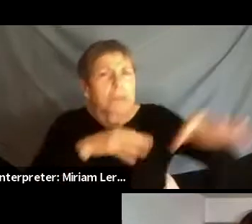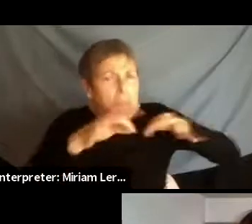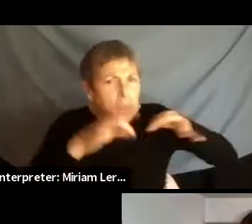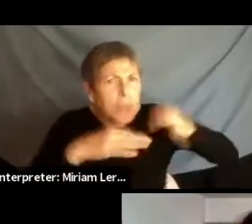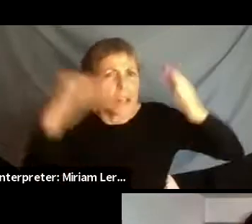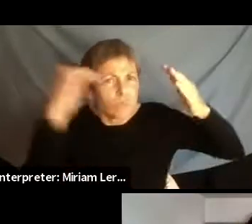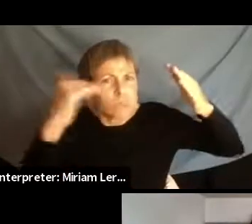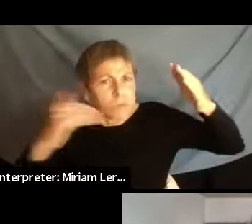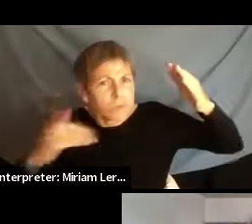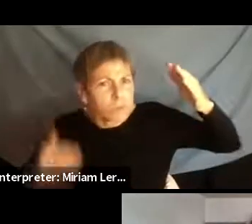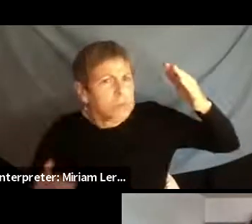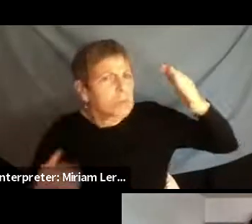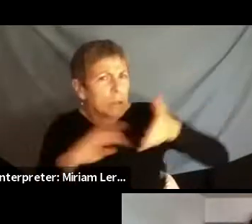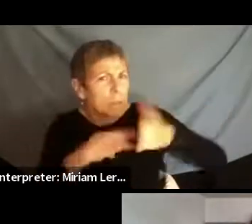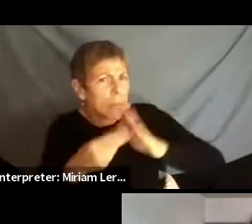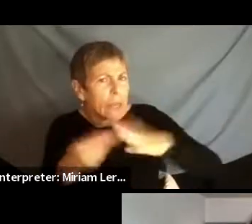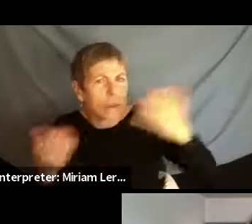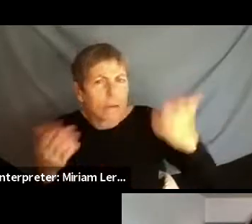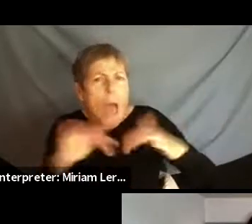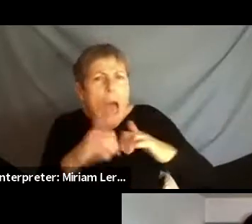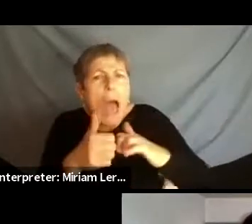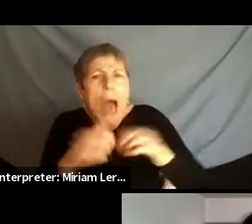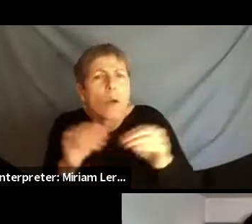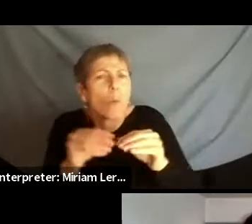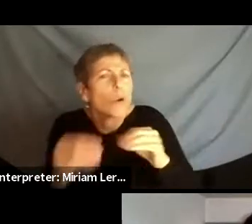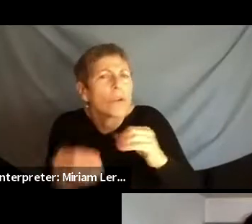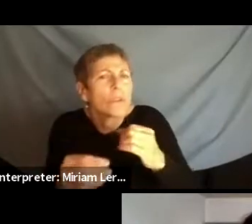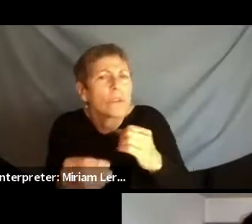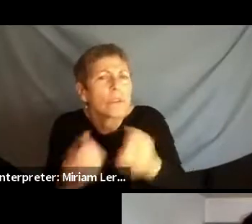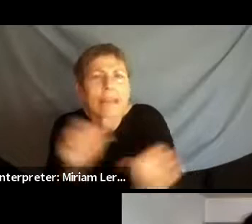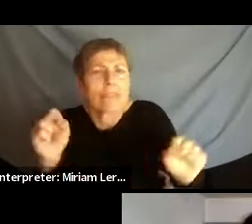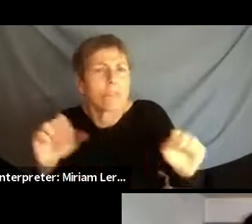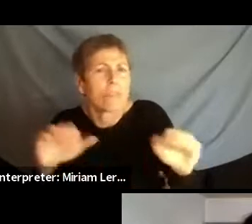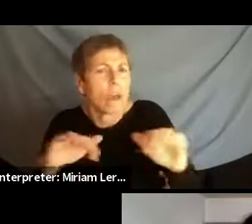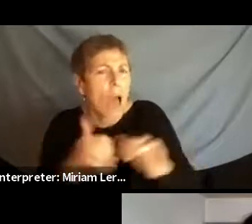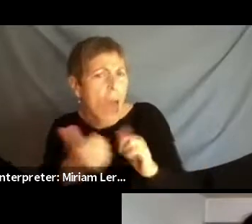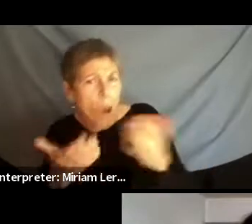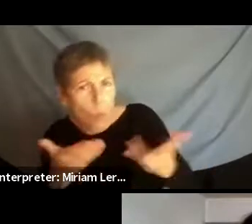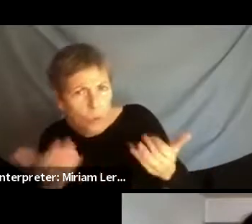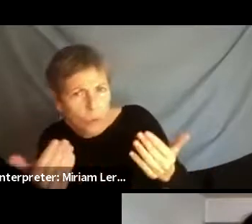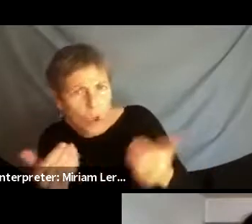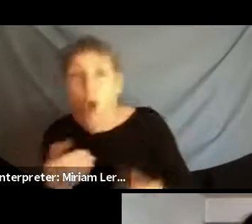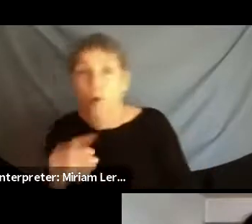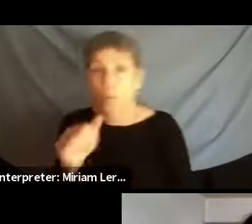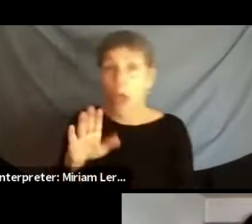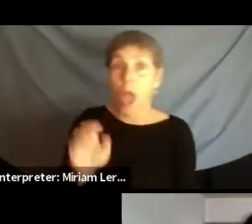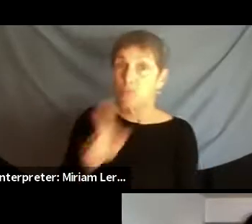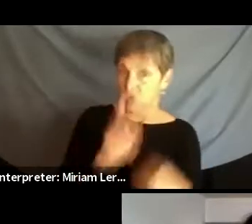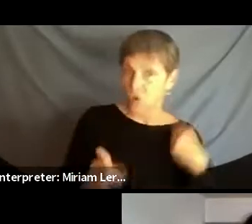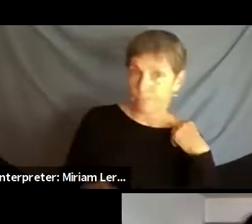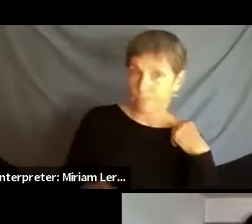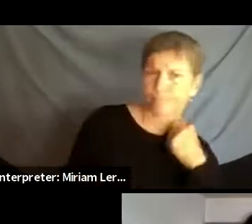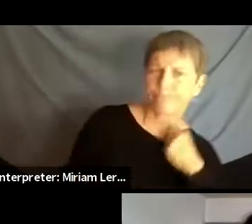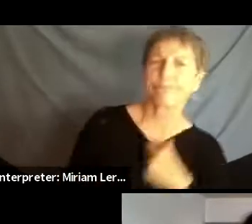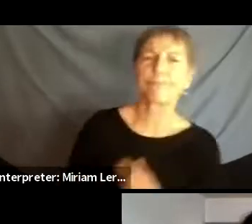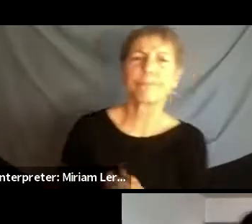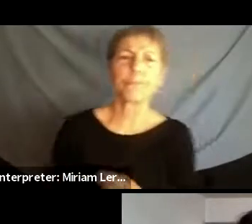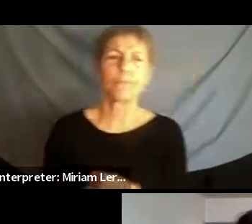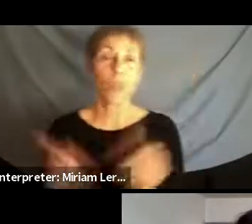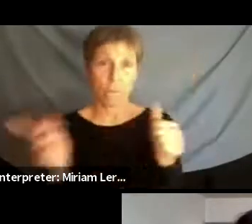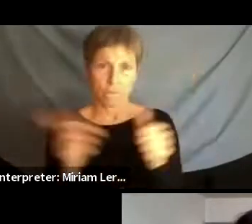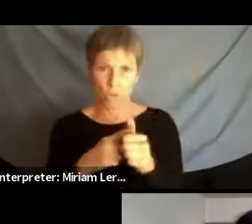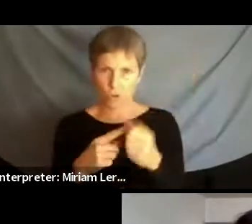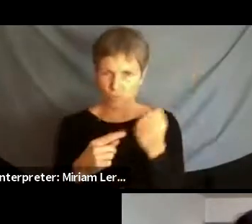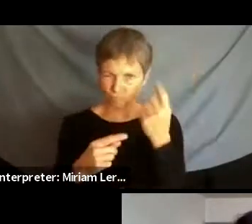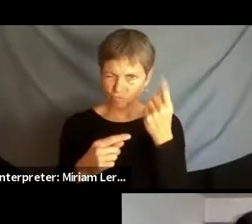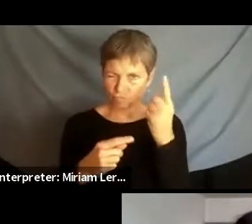that would mean, how, you know, that would make a person's, a person safer. Absolutely. So I do want to make, make a distinction